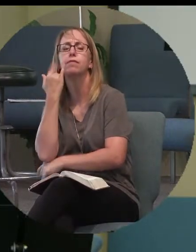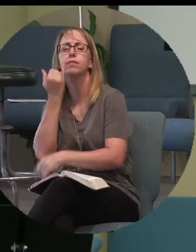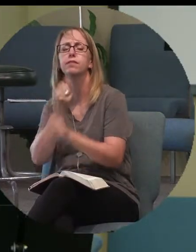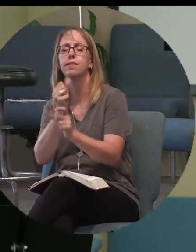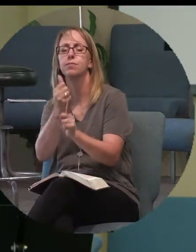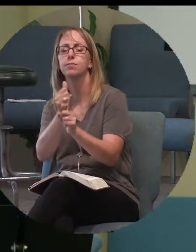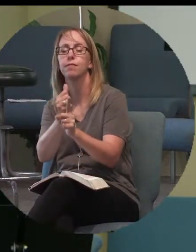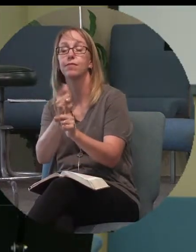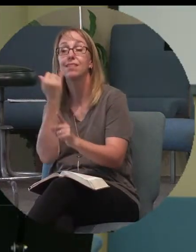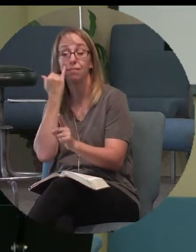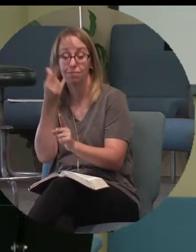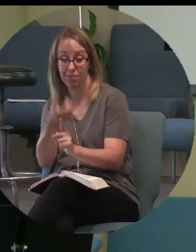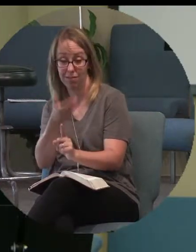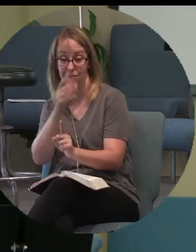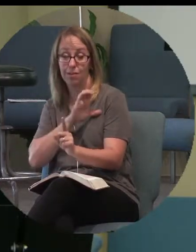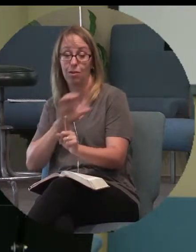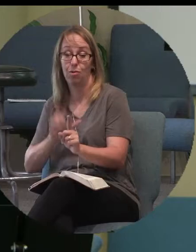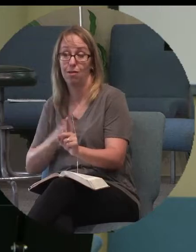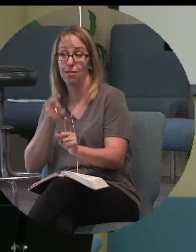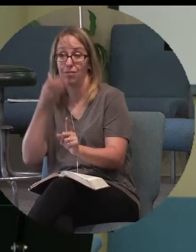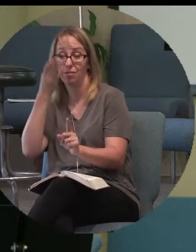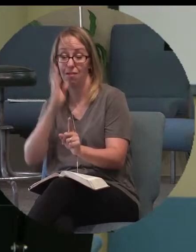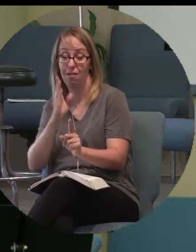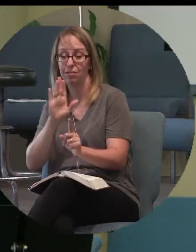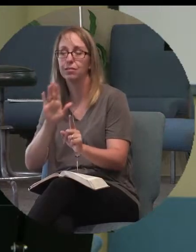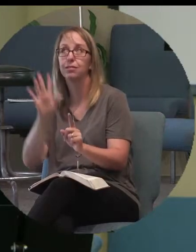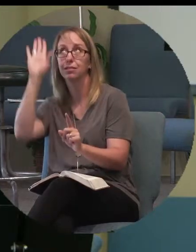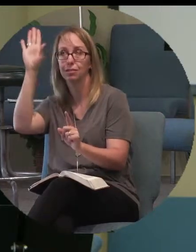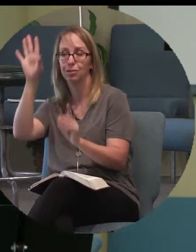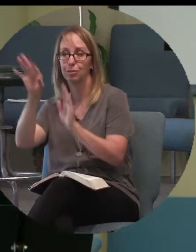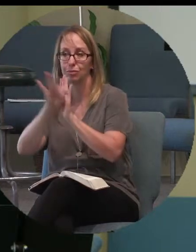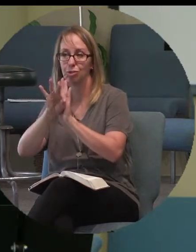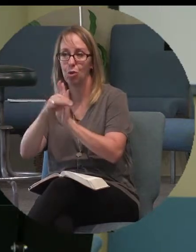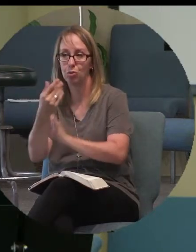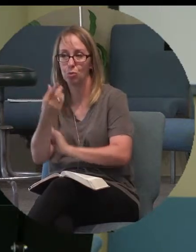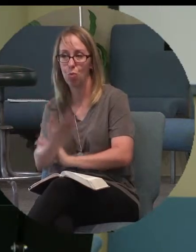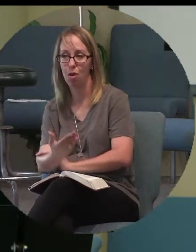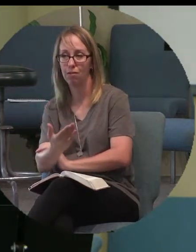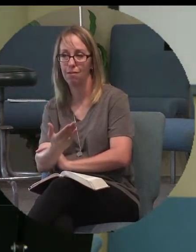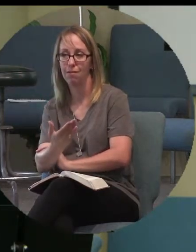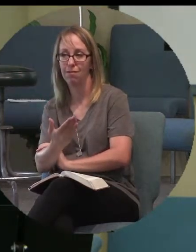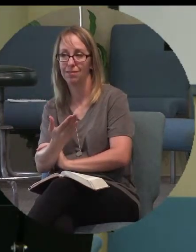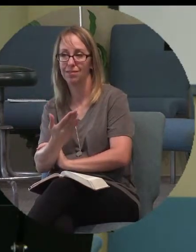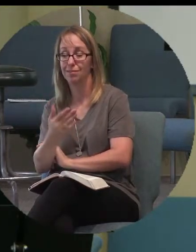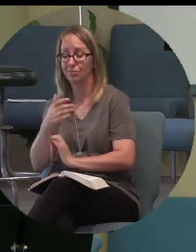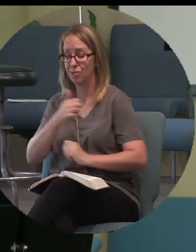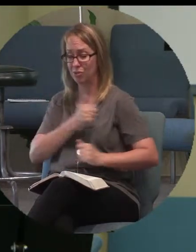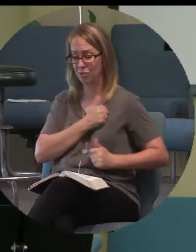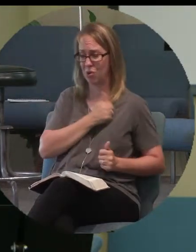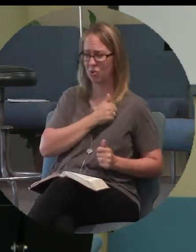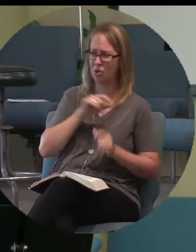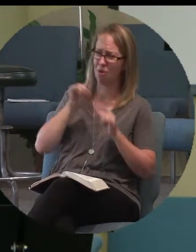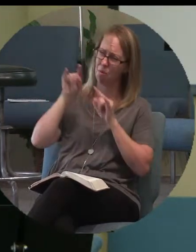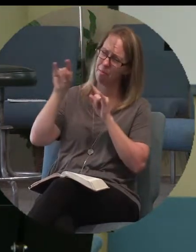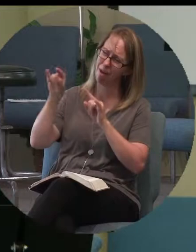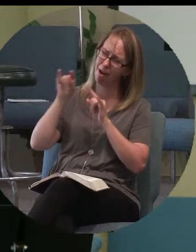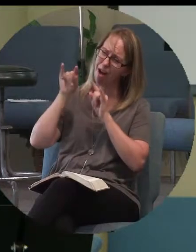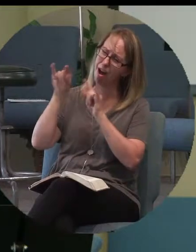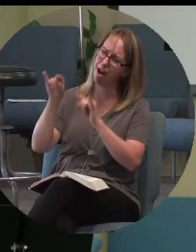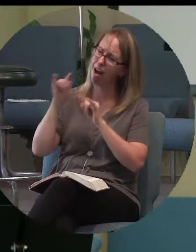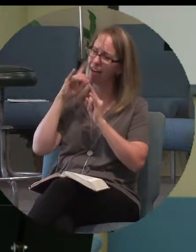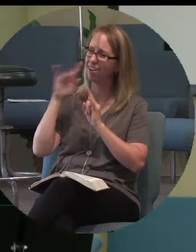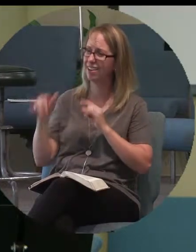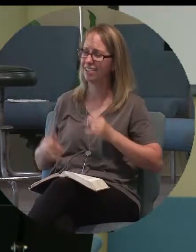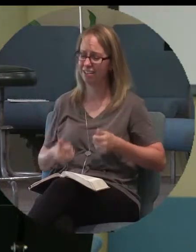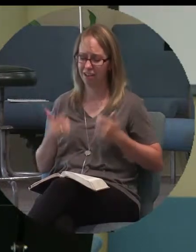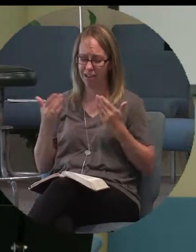If this is the Christ of God, his chosen one. The soldiers also mocked him, coming up to him and offering